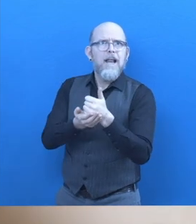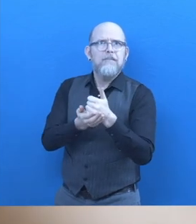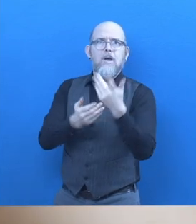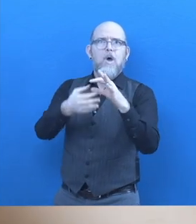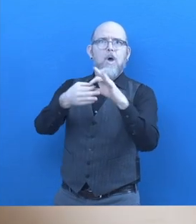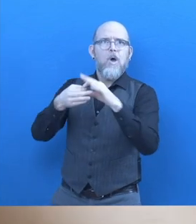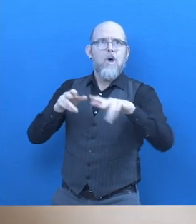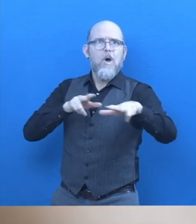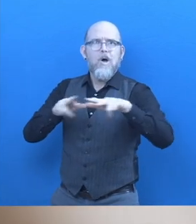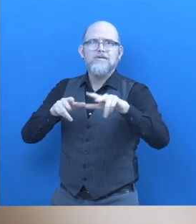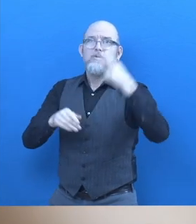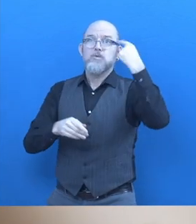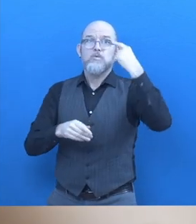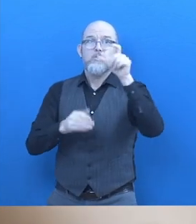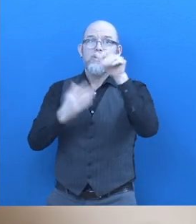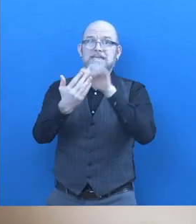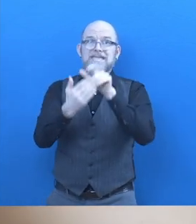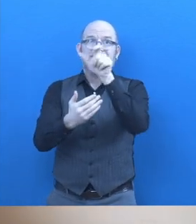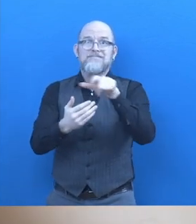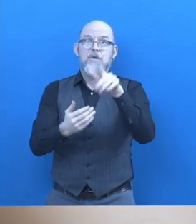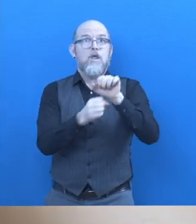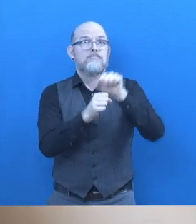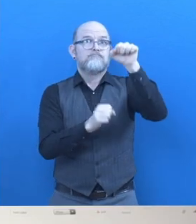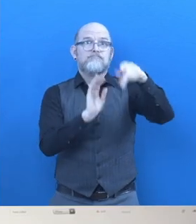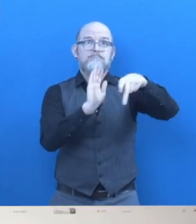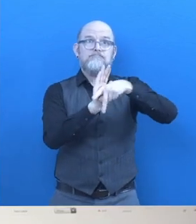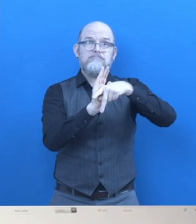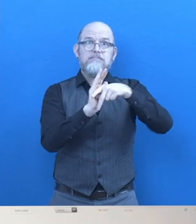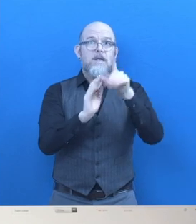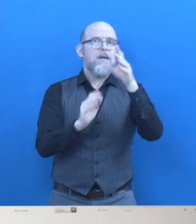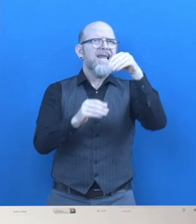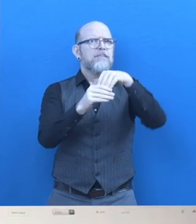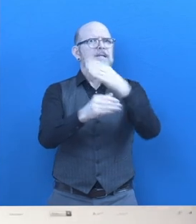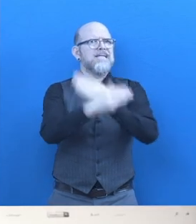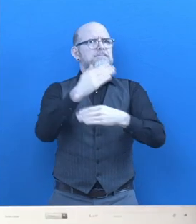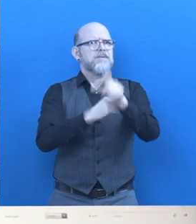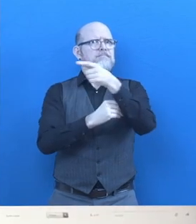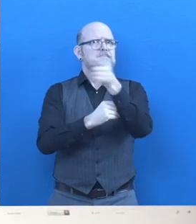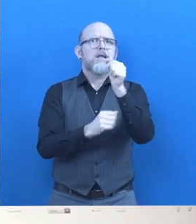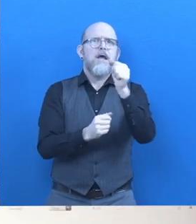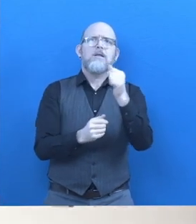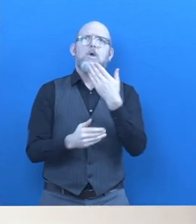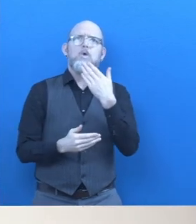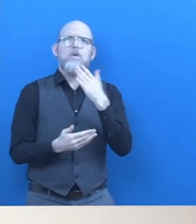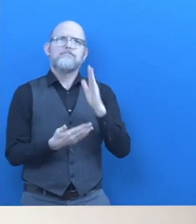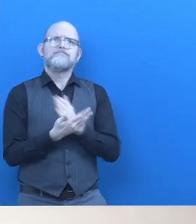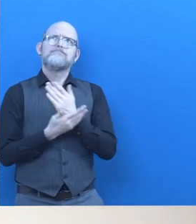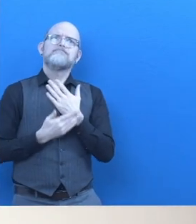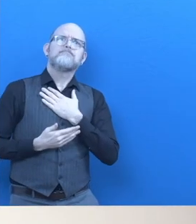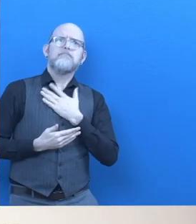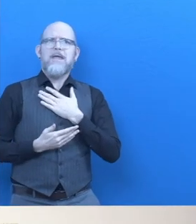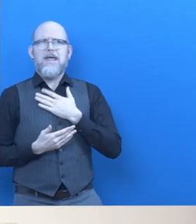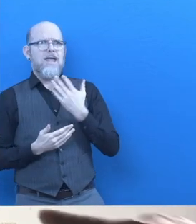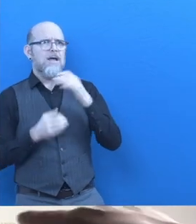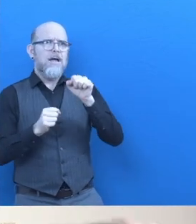student or graduate with disability to make informed decisions where are